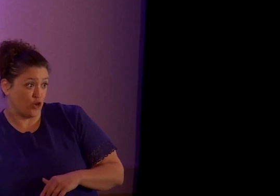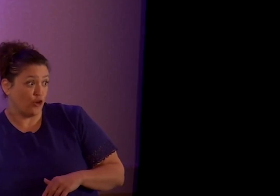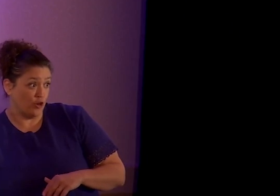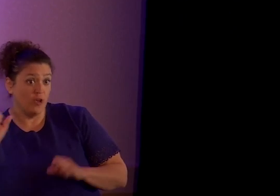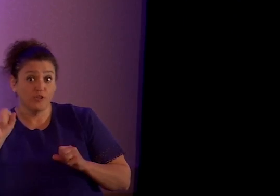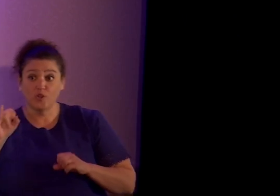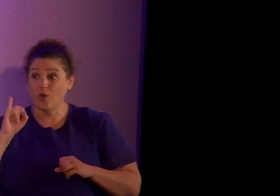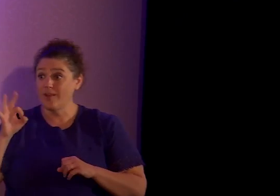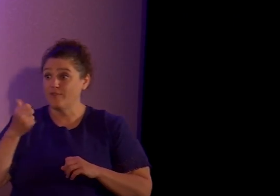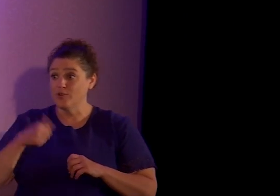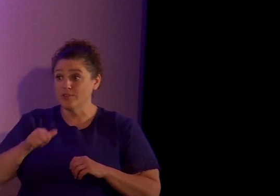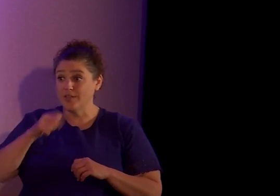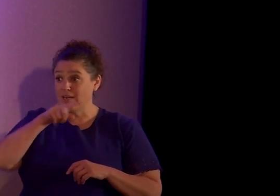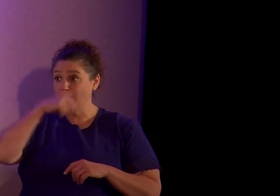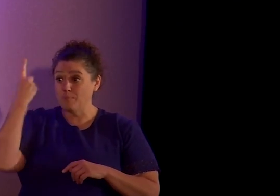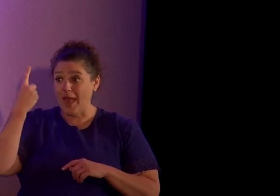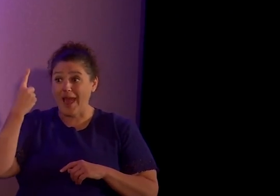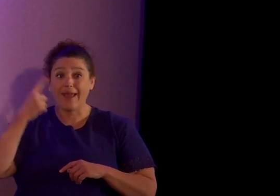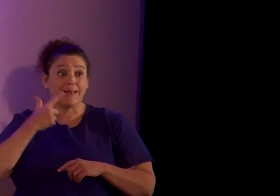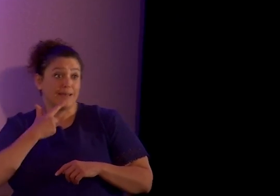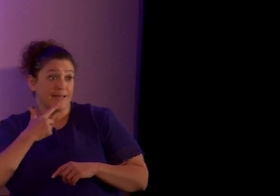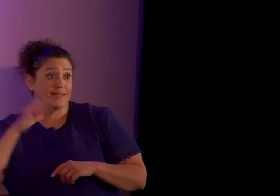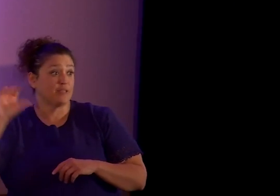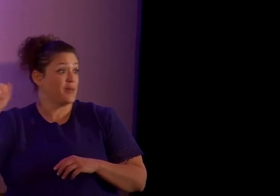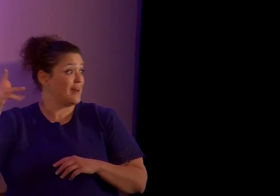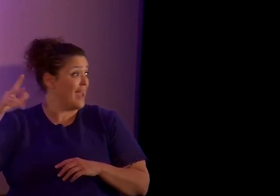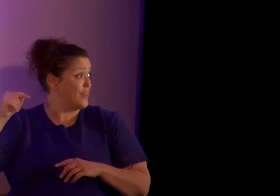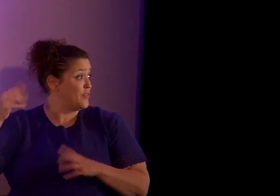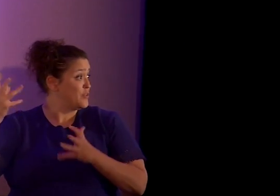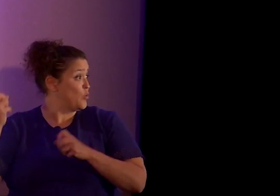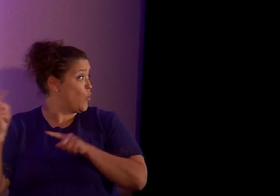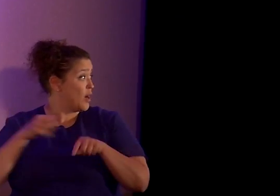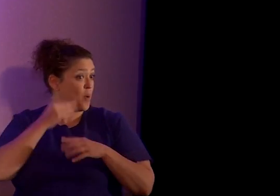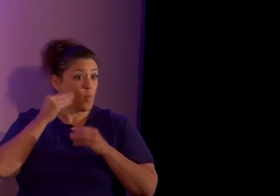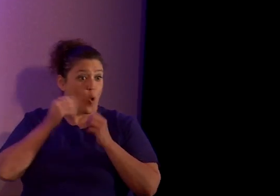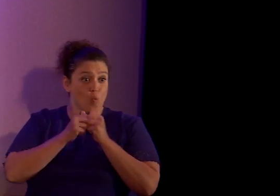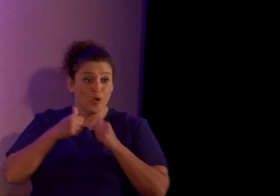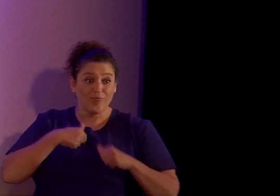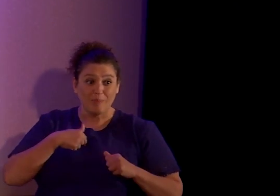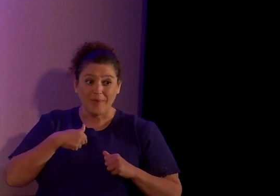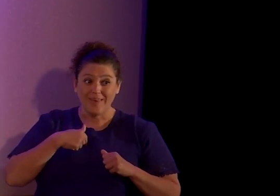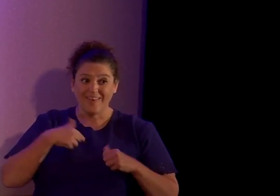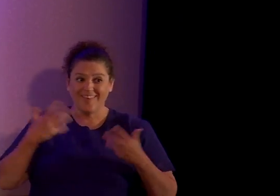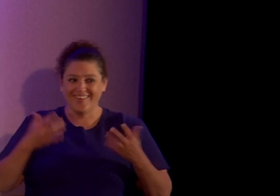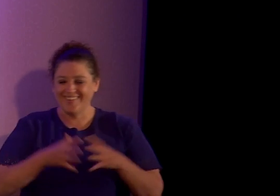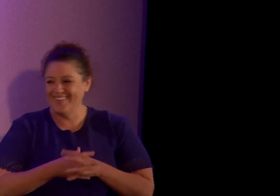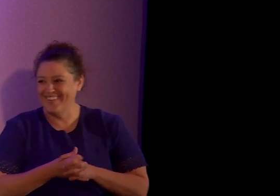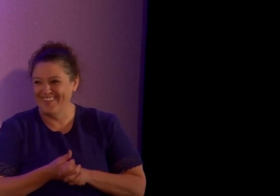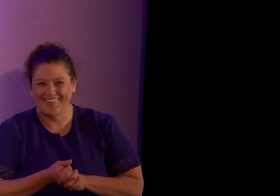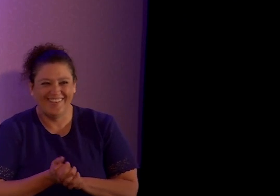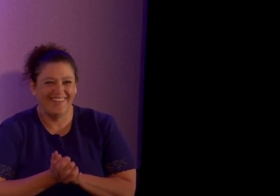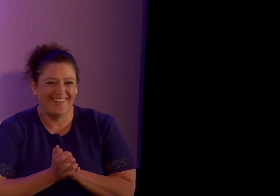any black lesbian atheists, uh, who want to go back home with me and, uh, stir that pot, there you go.